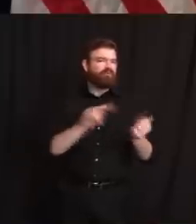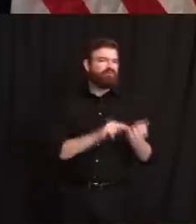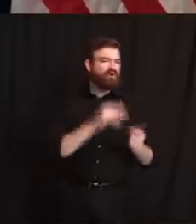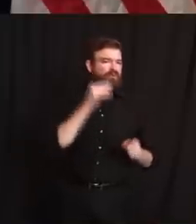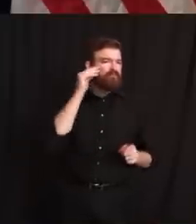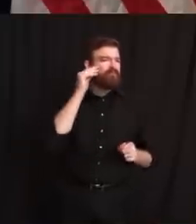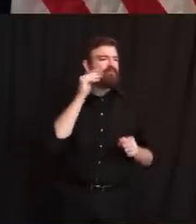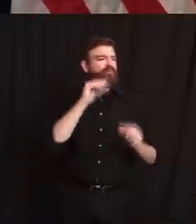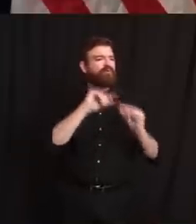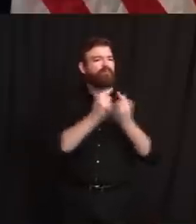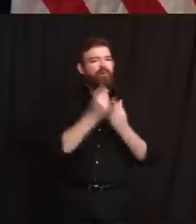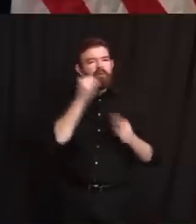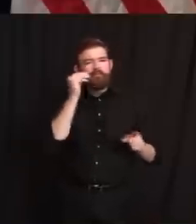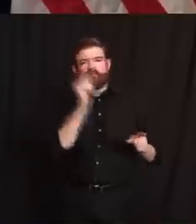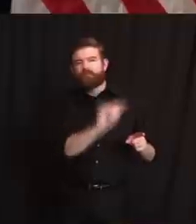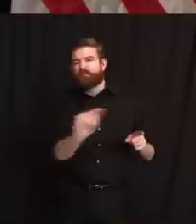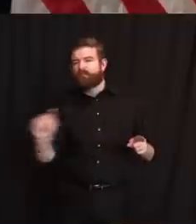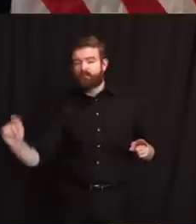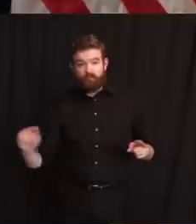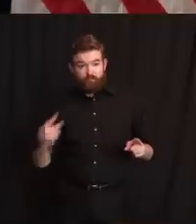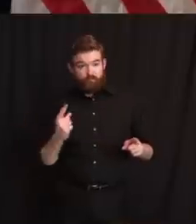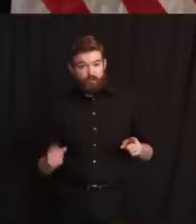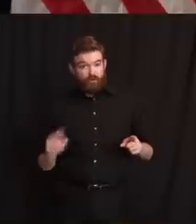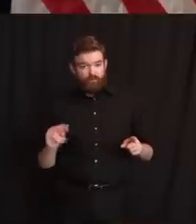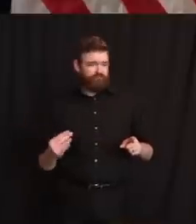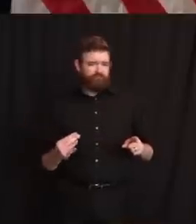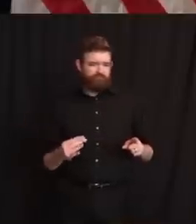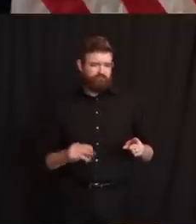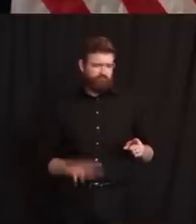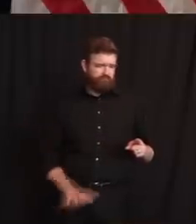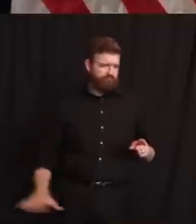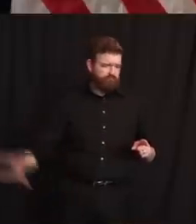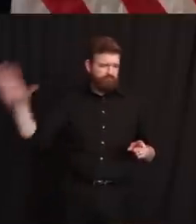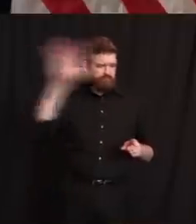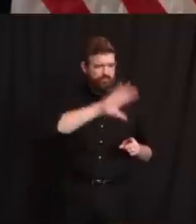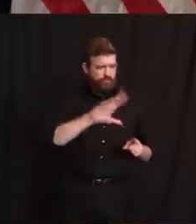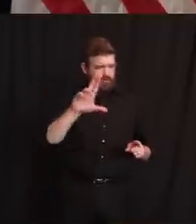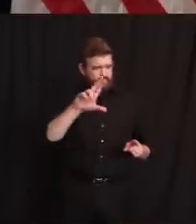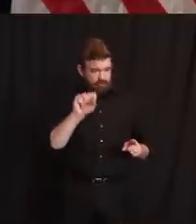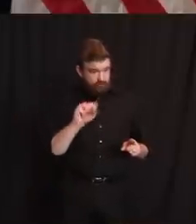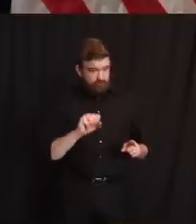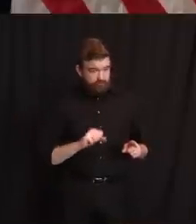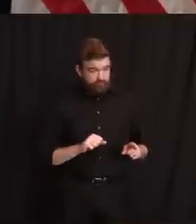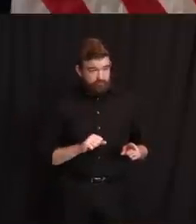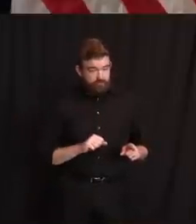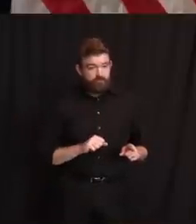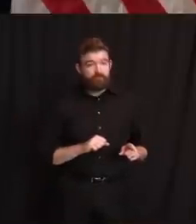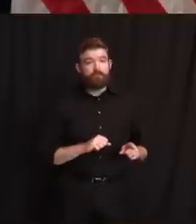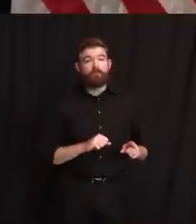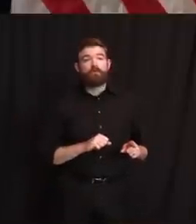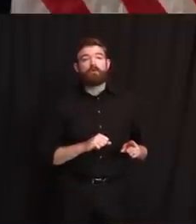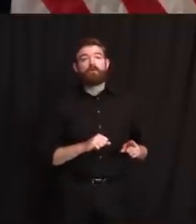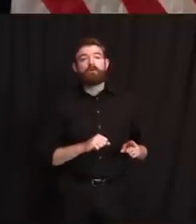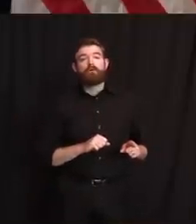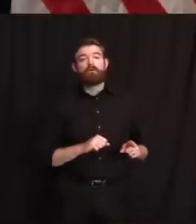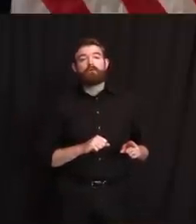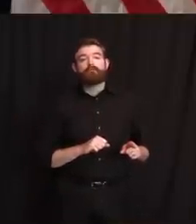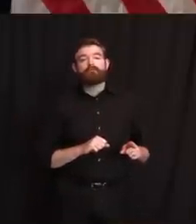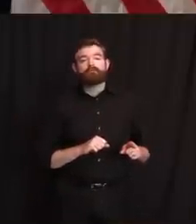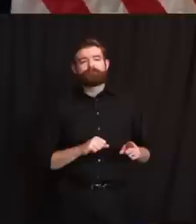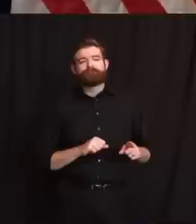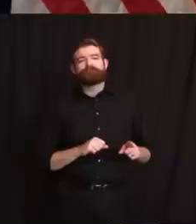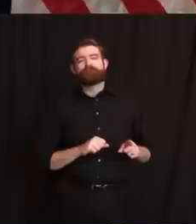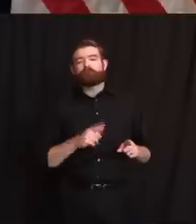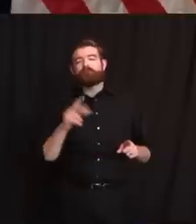the existence of comorbidities, which would be disproportionate among, by definition, among a community of older